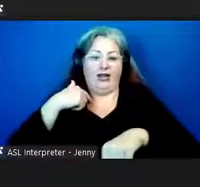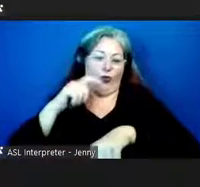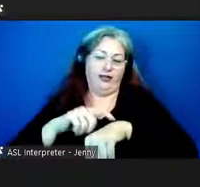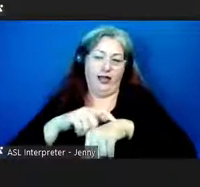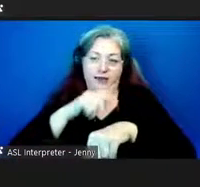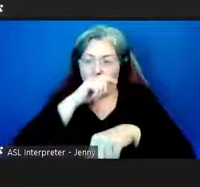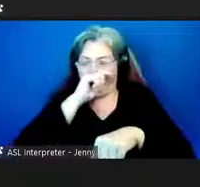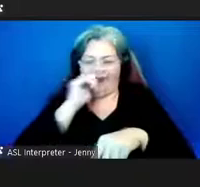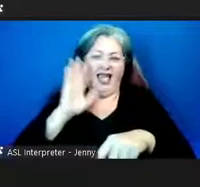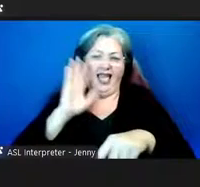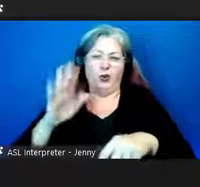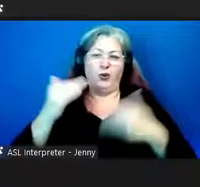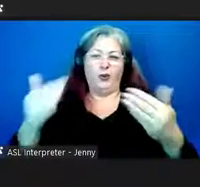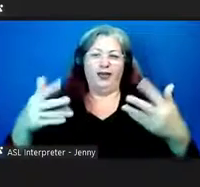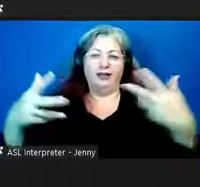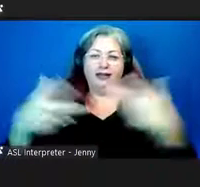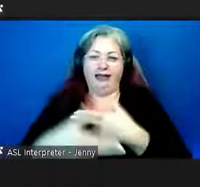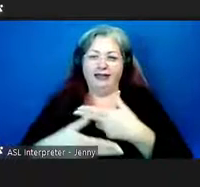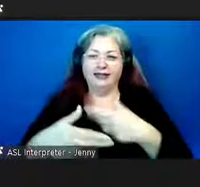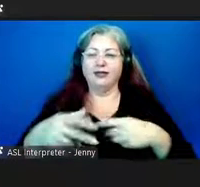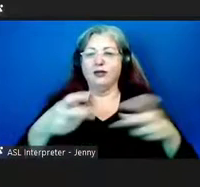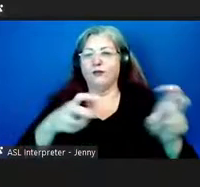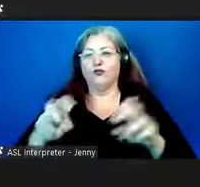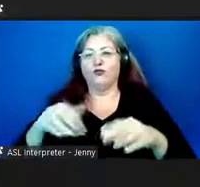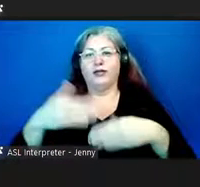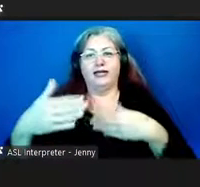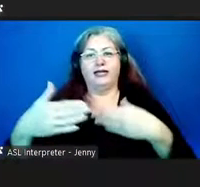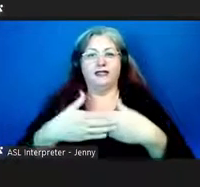cut it short right there and we'll go to the next slide.